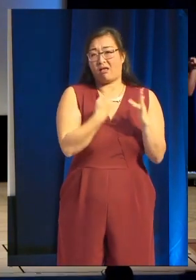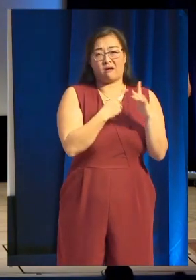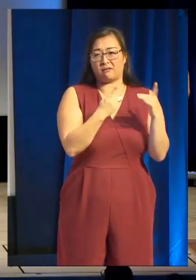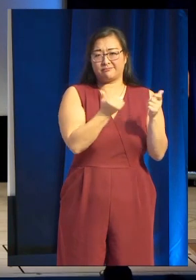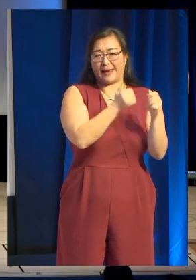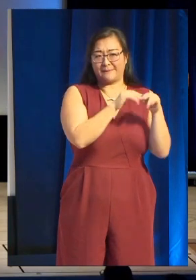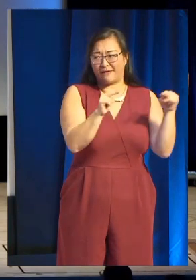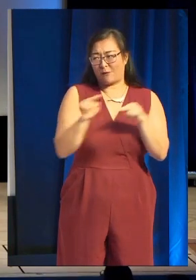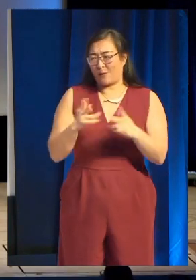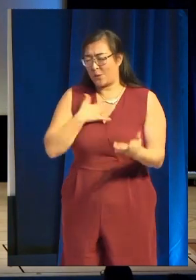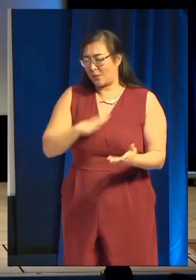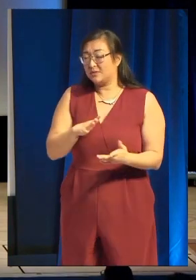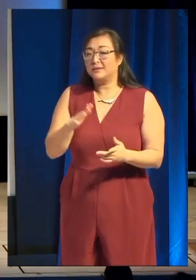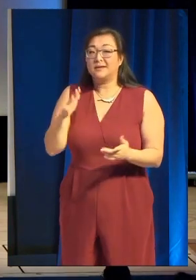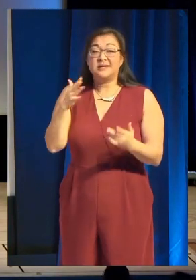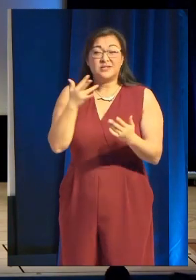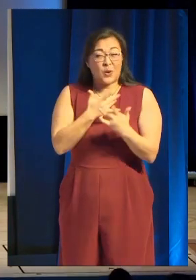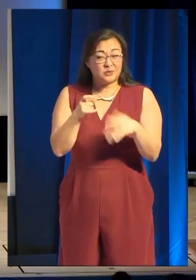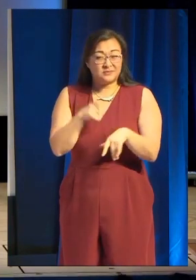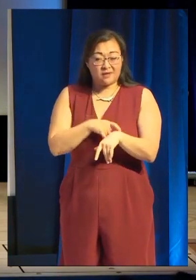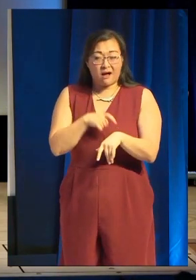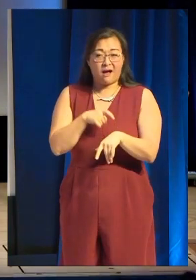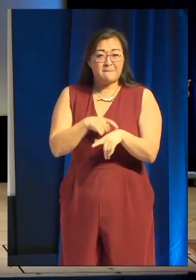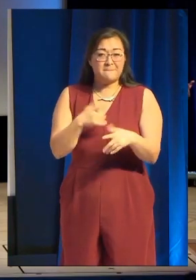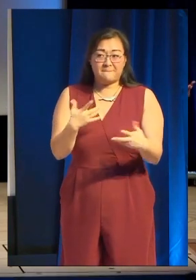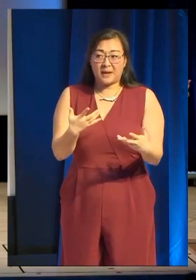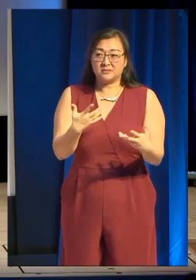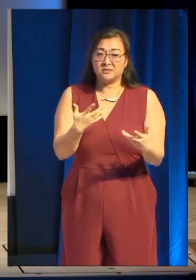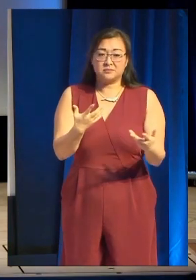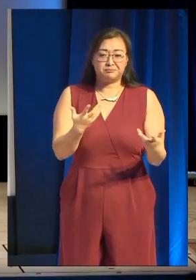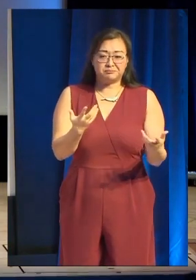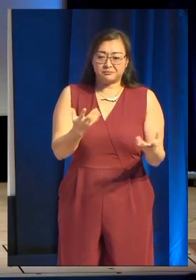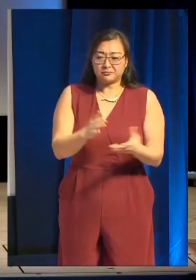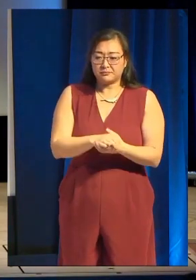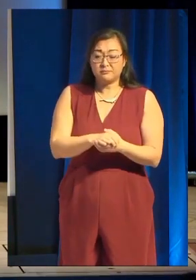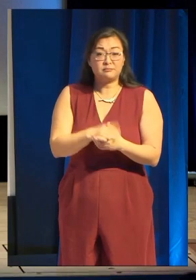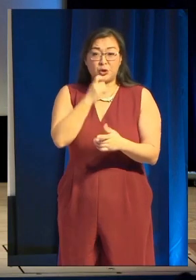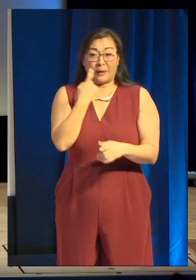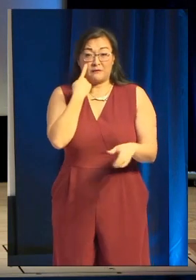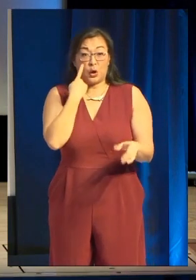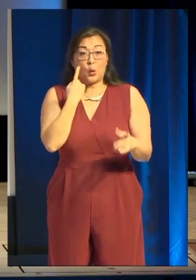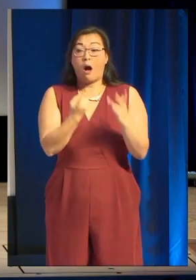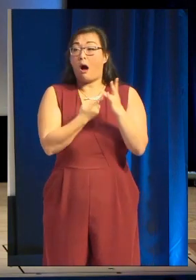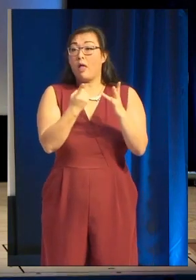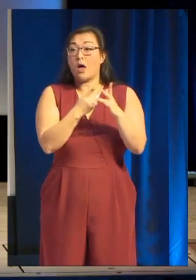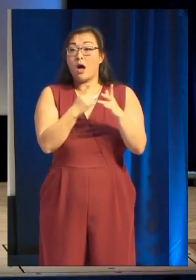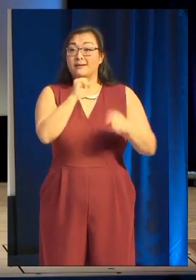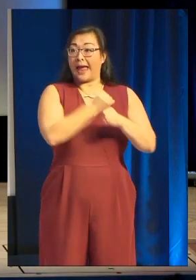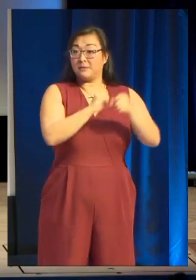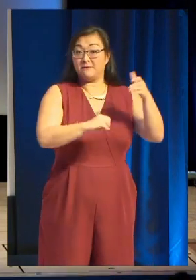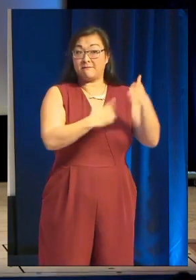It's a lot of time, but you can take a look at the Twitters of lots of other game dev folk. Follow them.